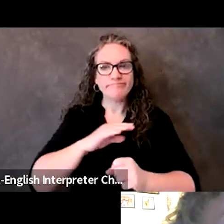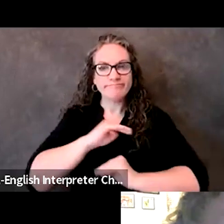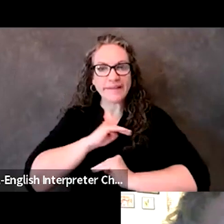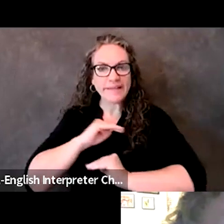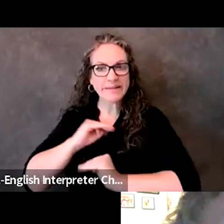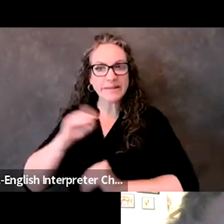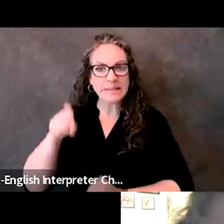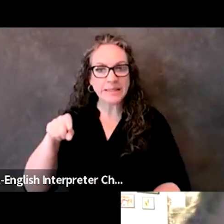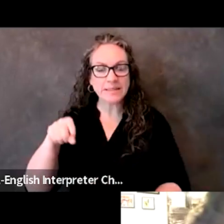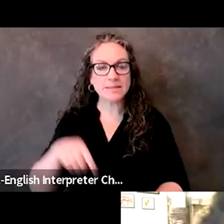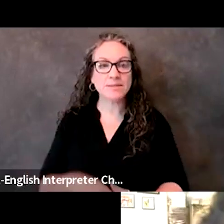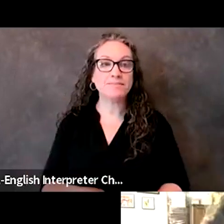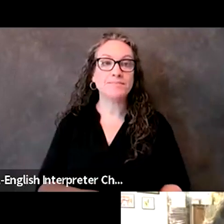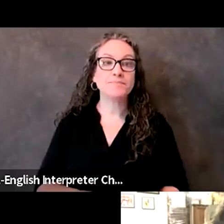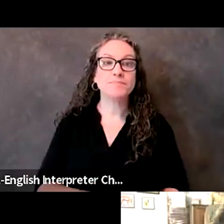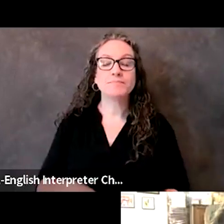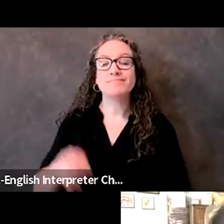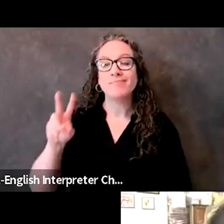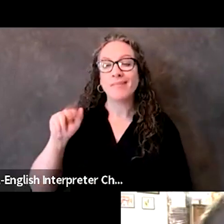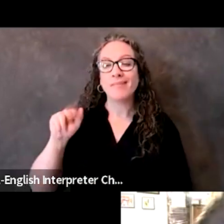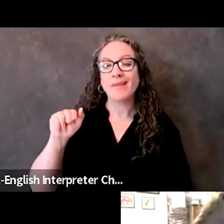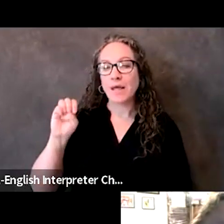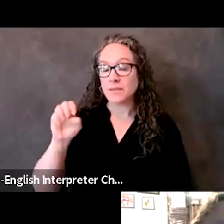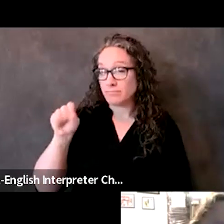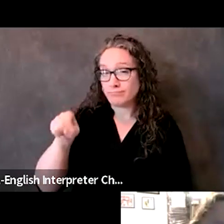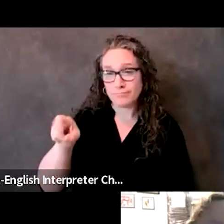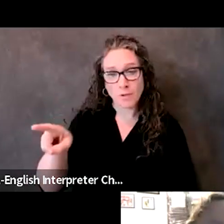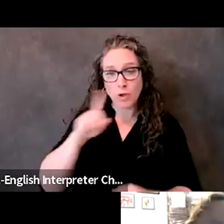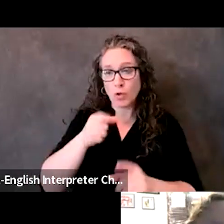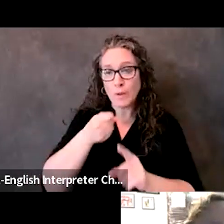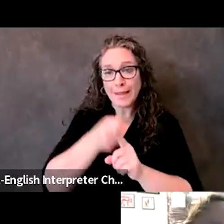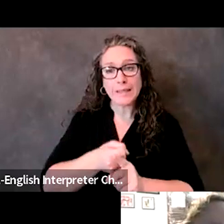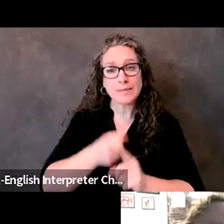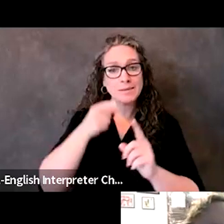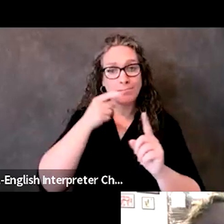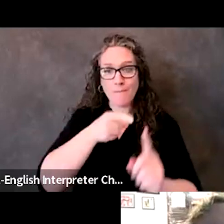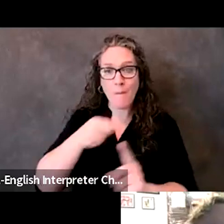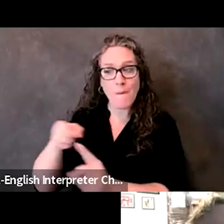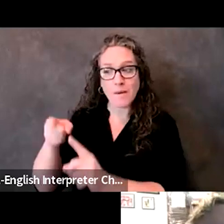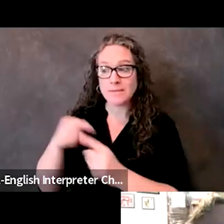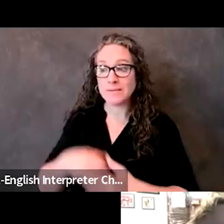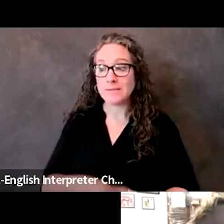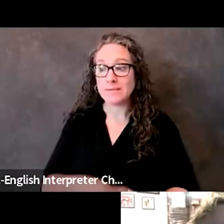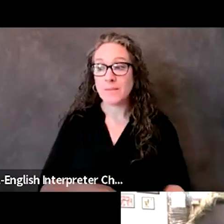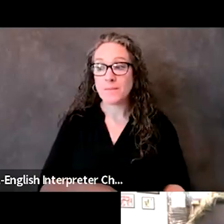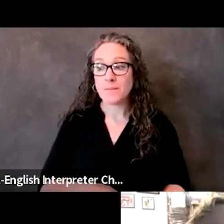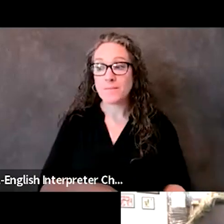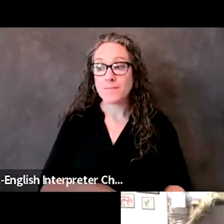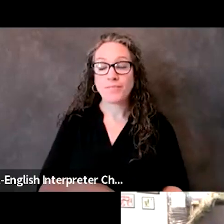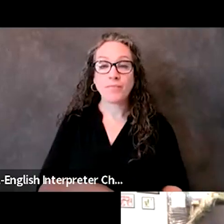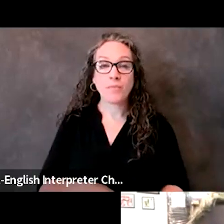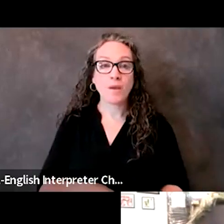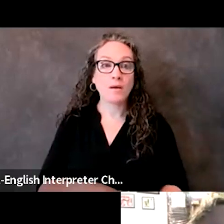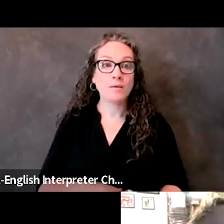Yeah, I mean, I think you hit on some really key things there, and, you know, one of the things, too, is that notion that